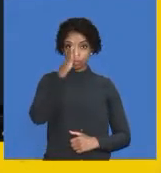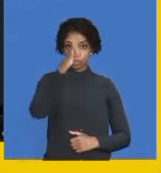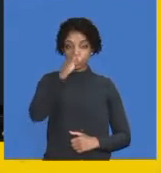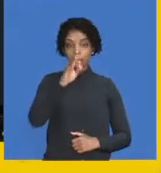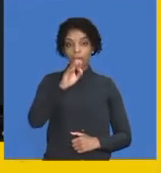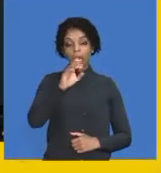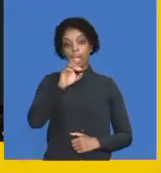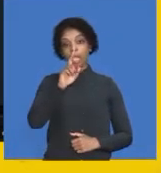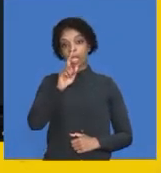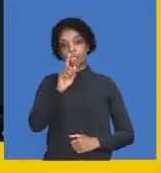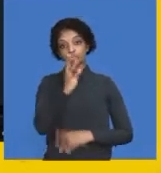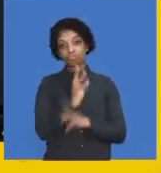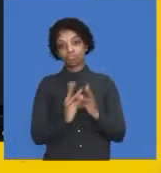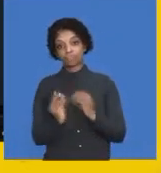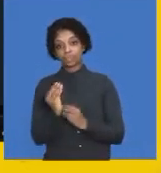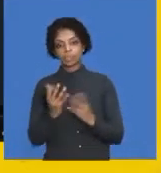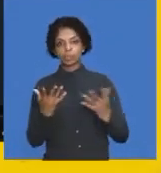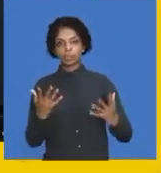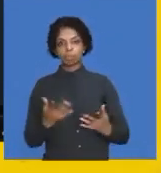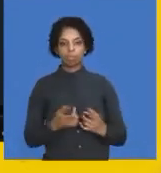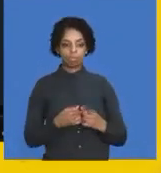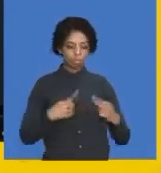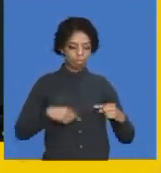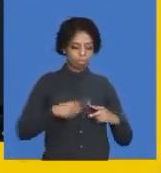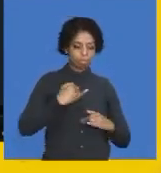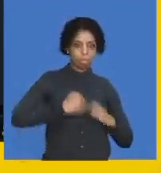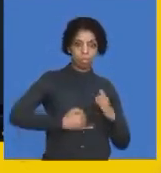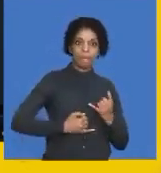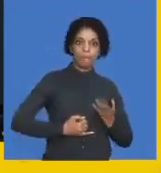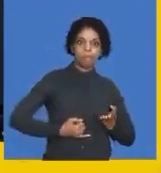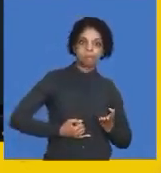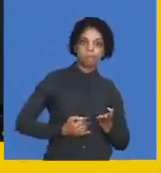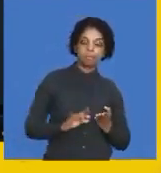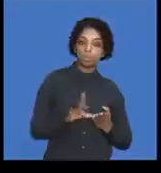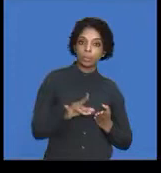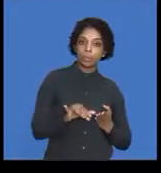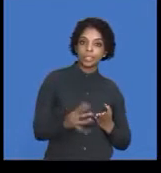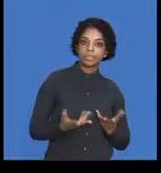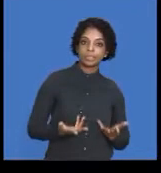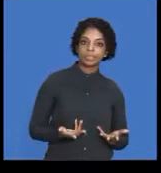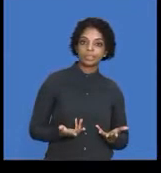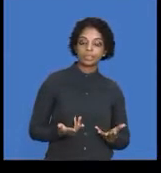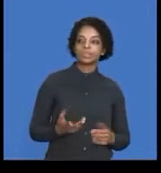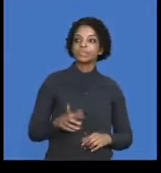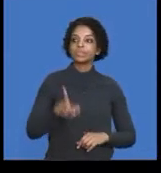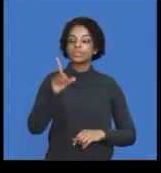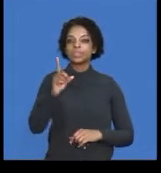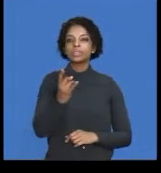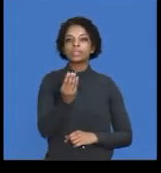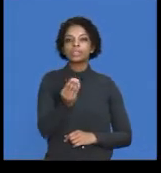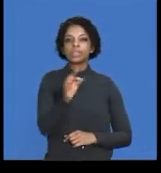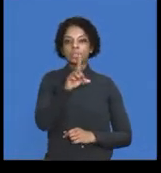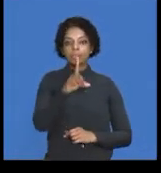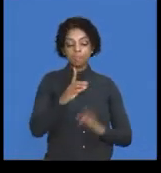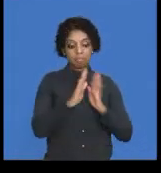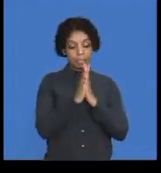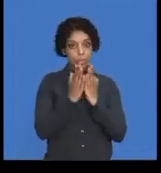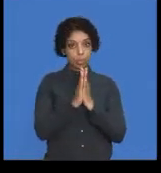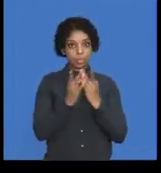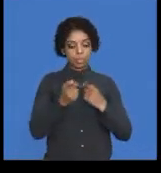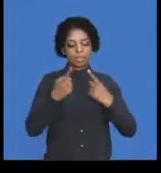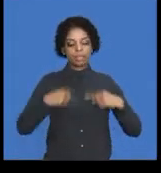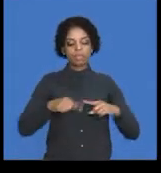traders or in our books? Obviously, in this case, it relates to our books. And what are we going to do?